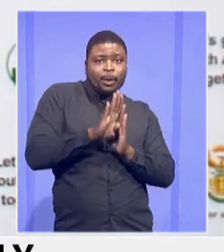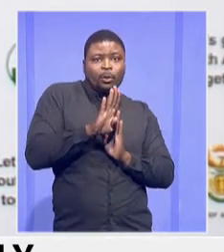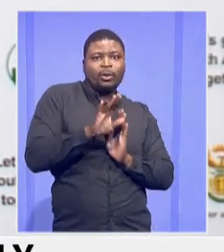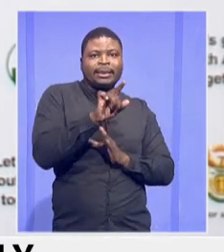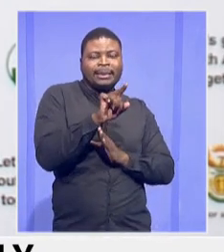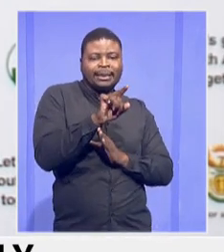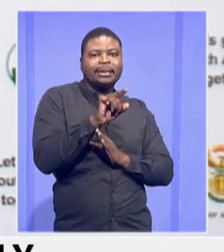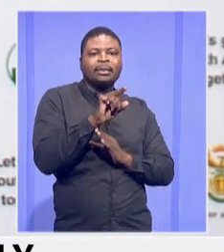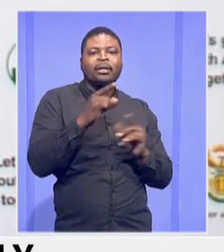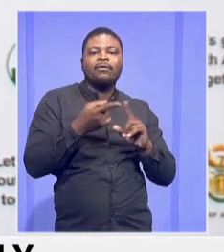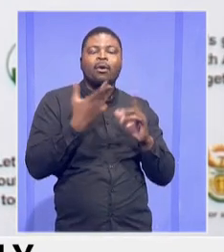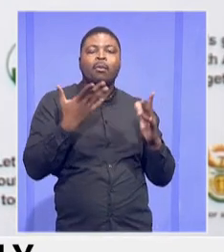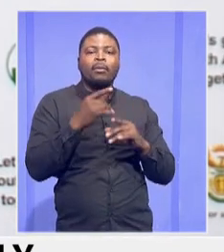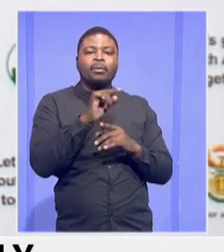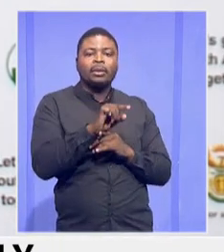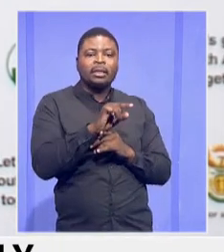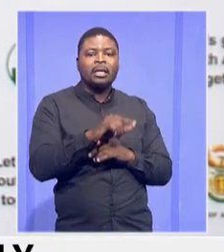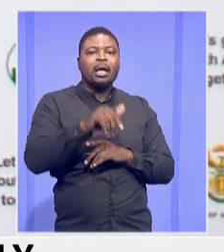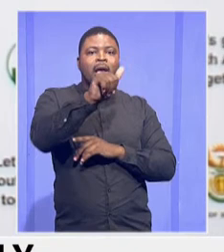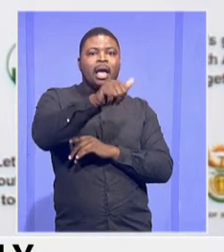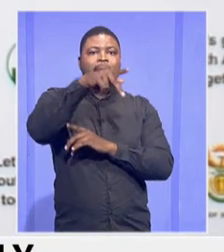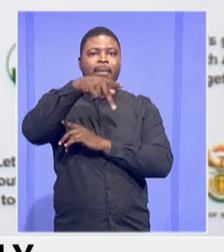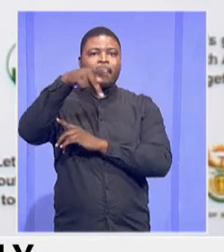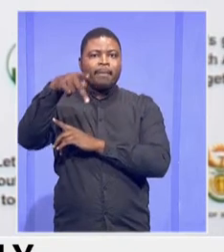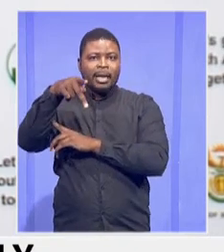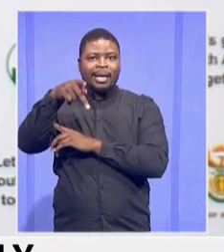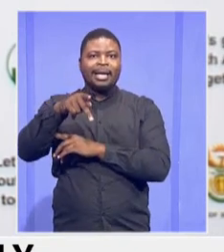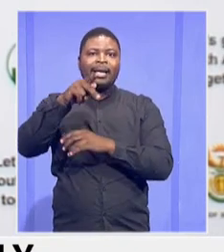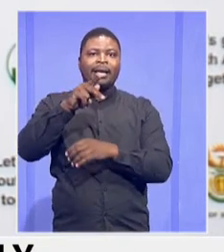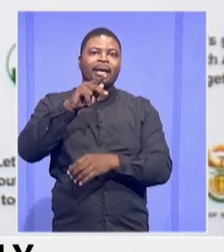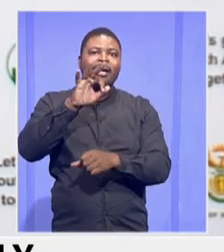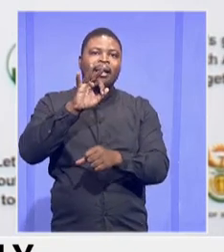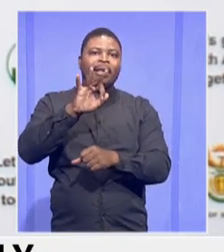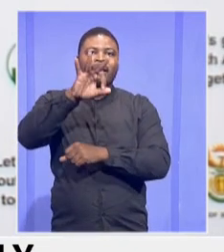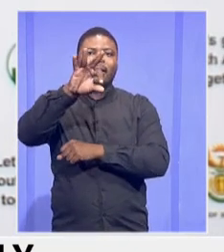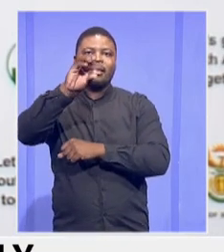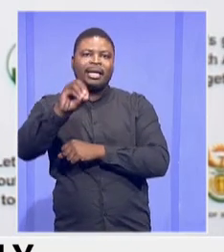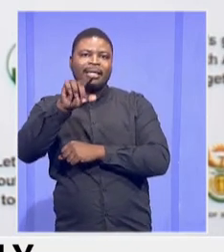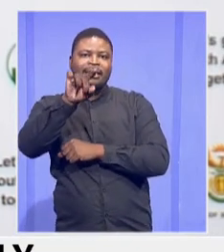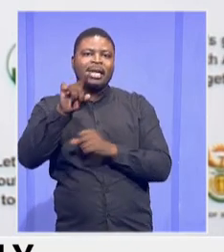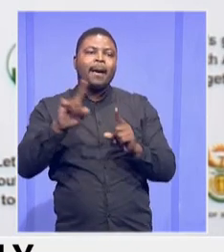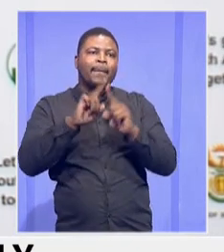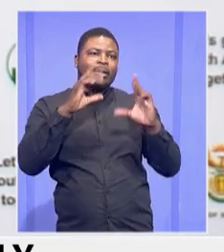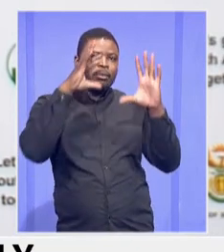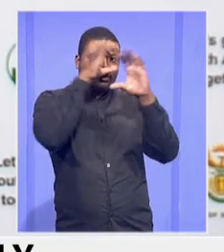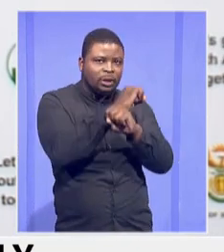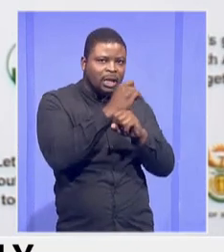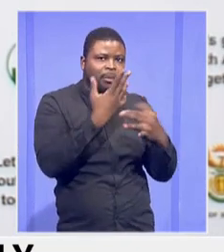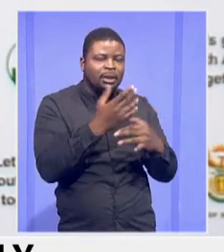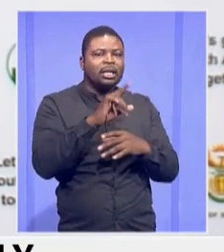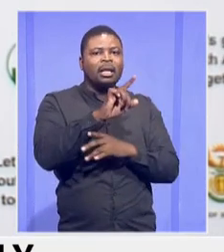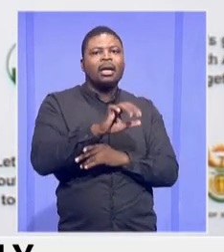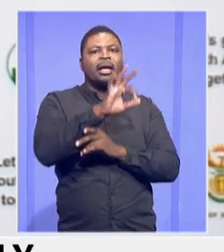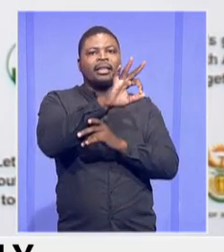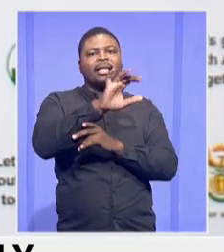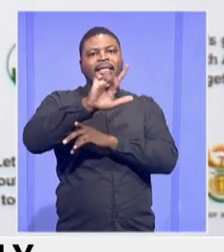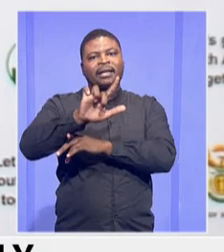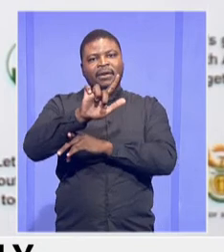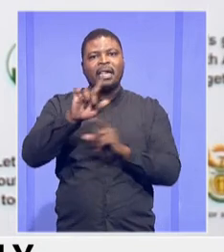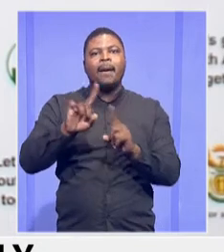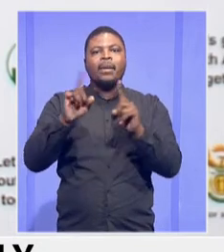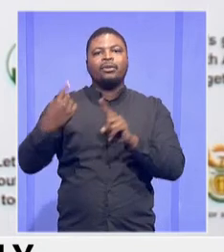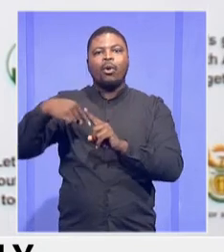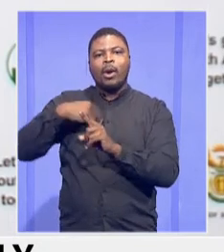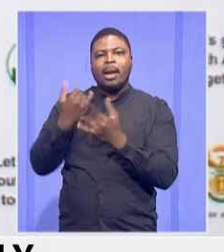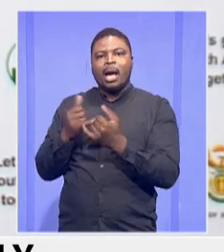in terms of the APP is 30, actual projected is 27, will be short of three, as I've